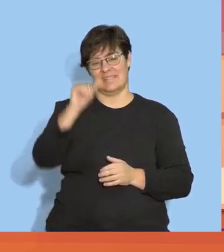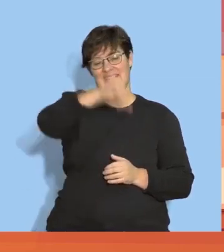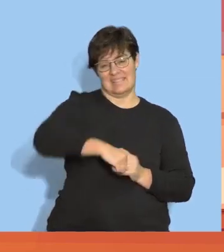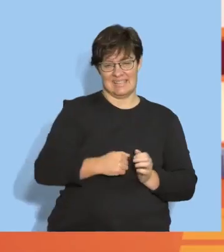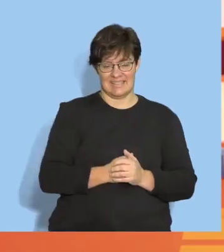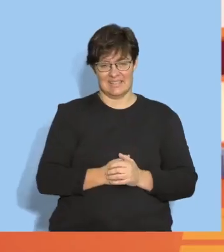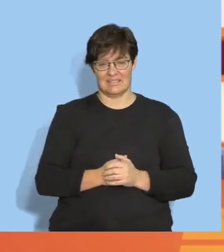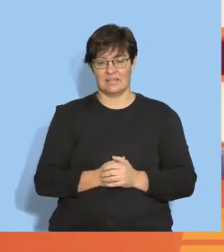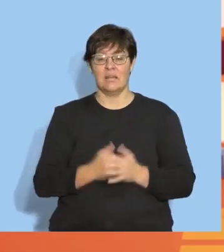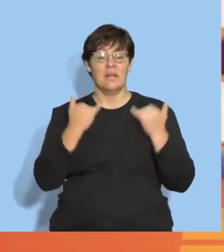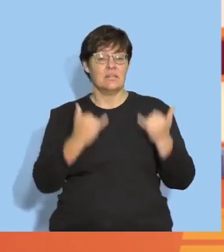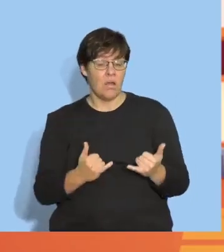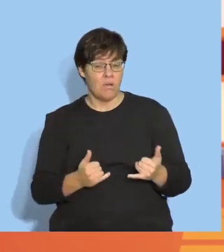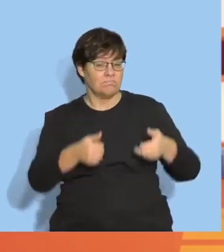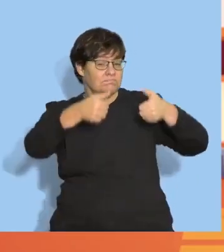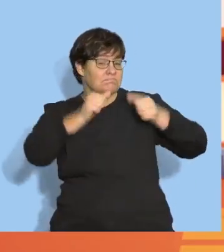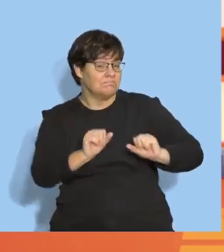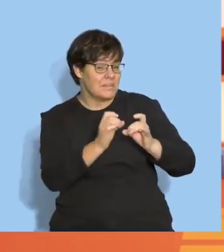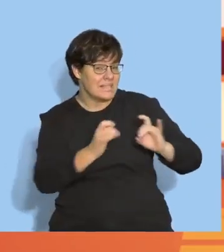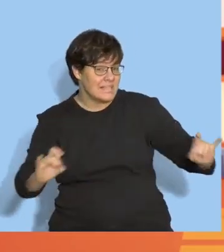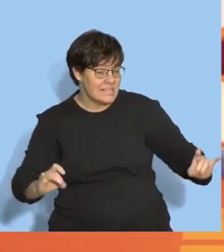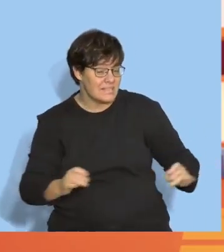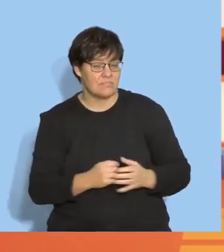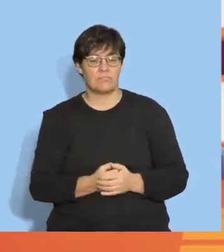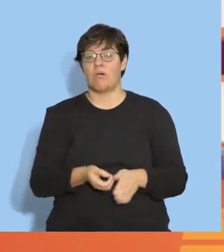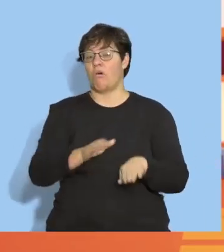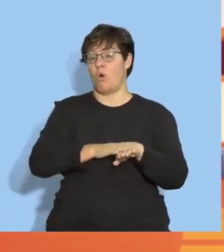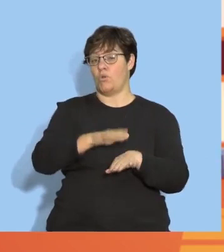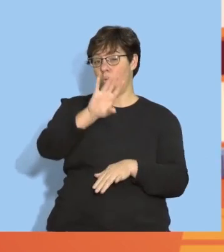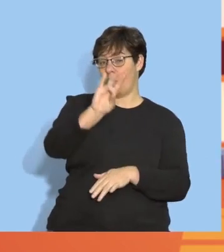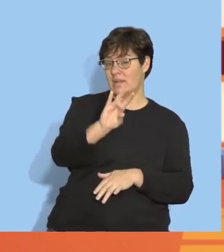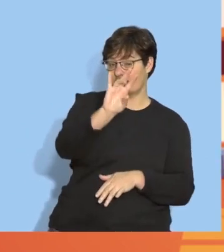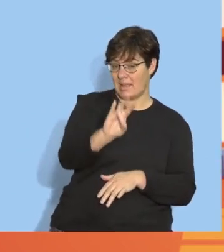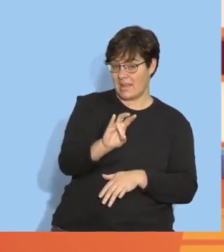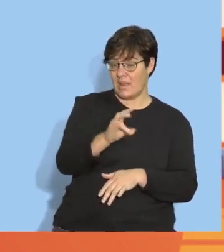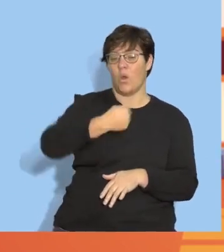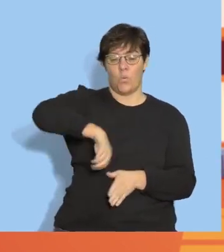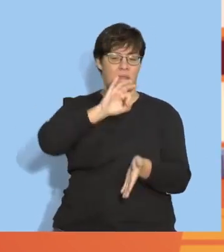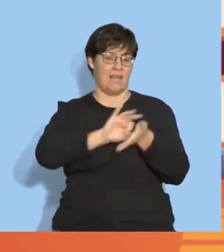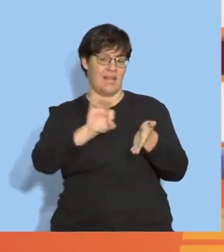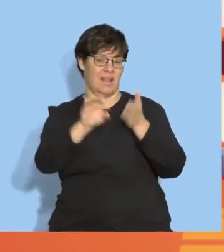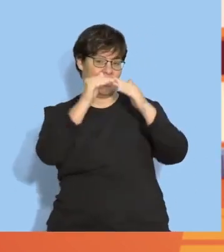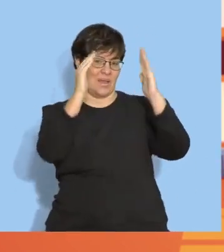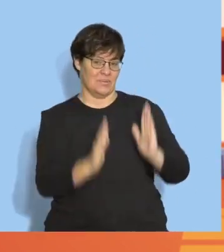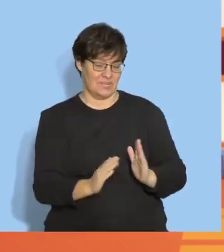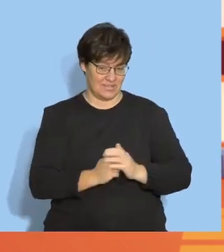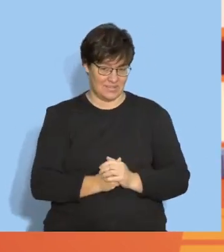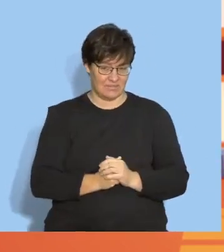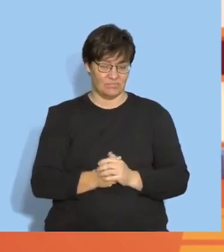Yes, now listen to the next sentence. On Wednesday, we clean the house.